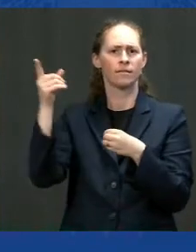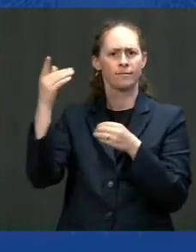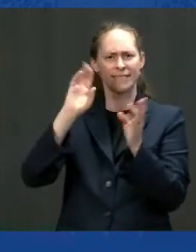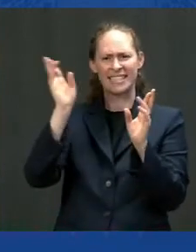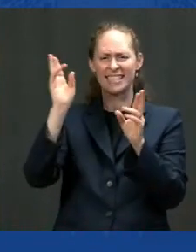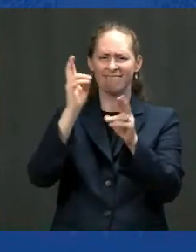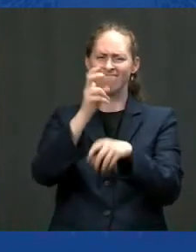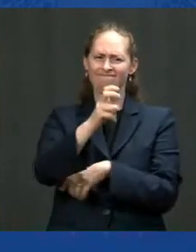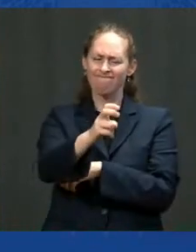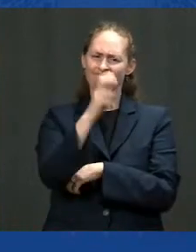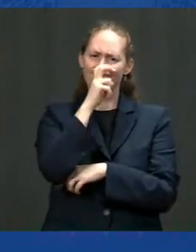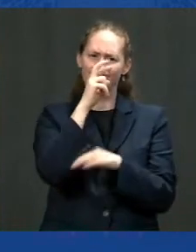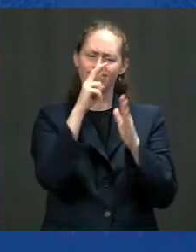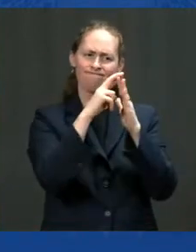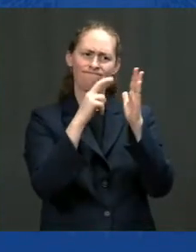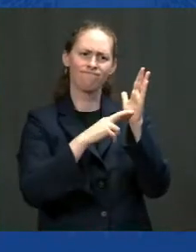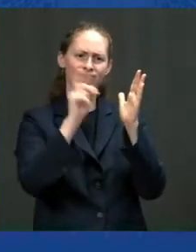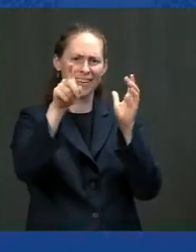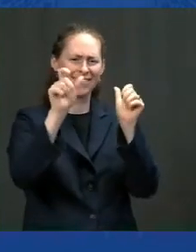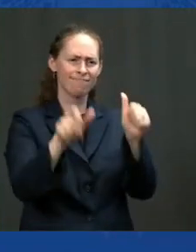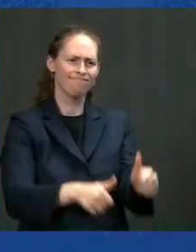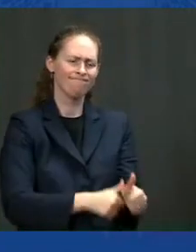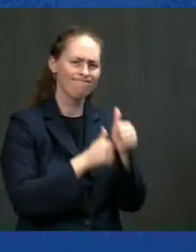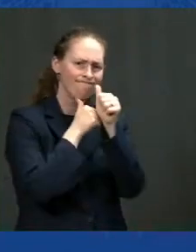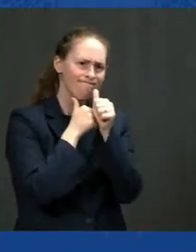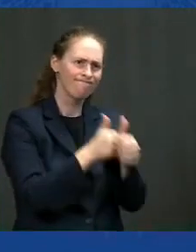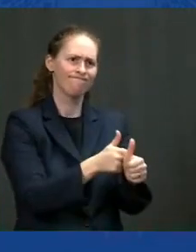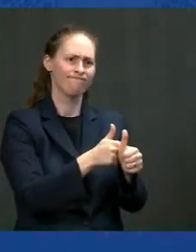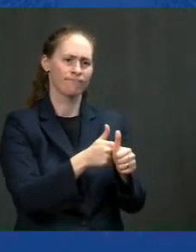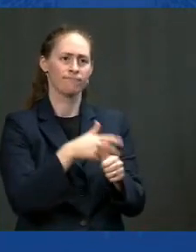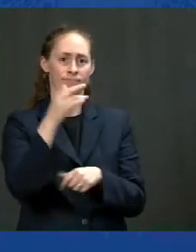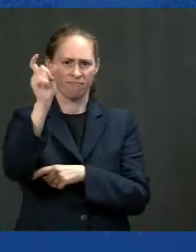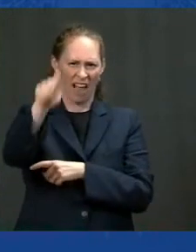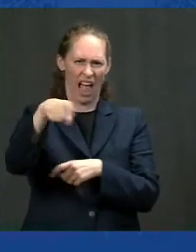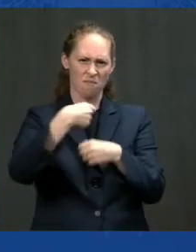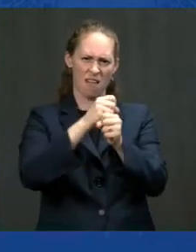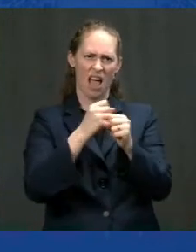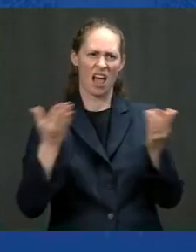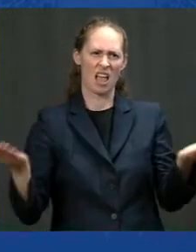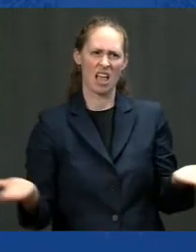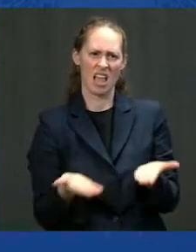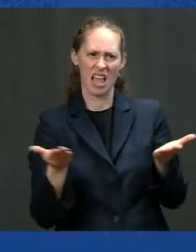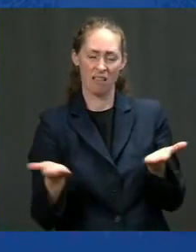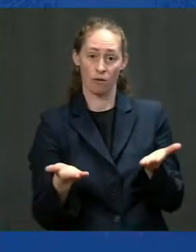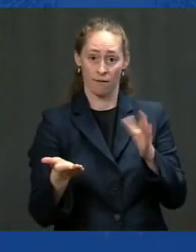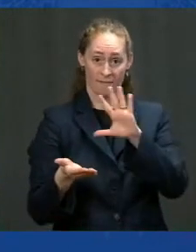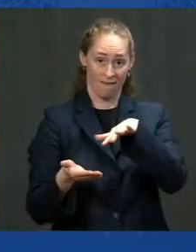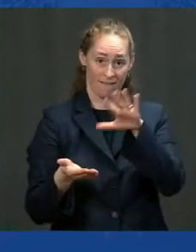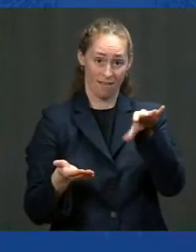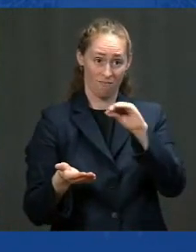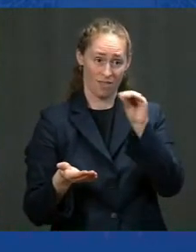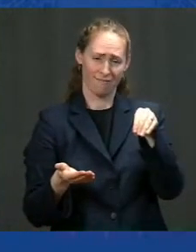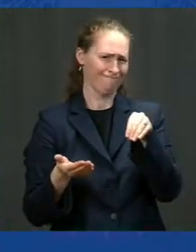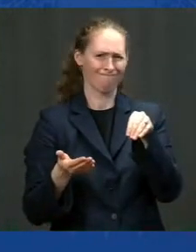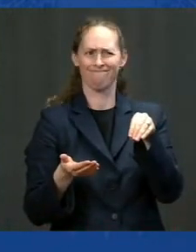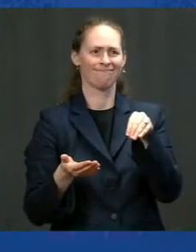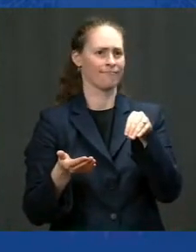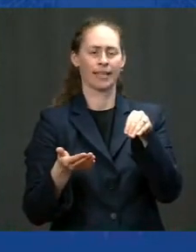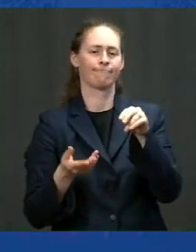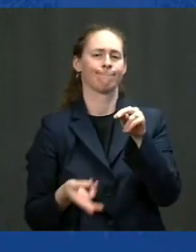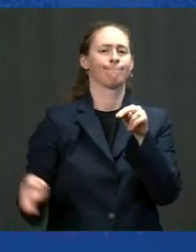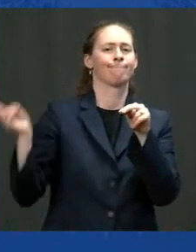the amount of domestic contact required to be considered made in America from 55 percent to 75 percent.